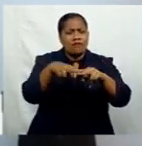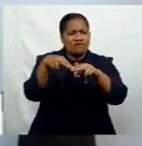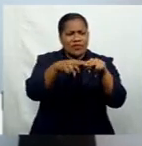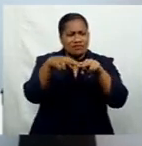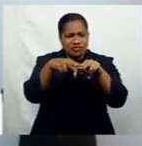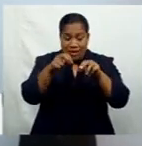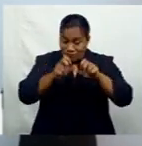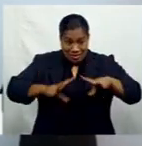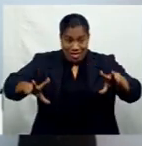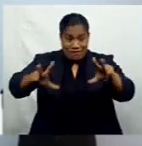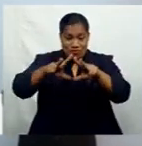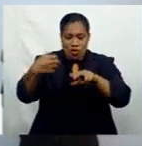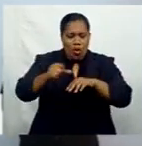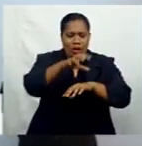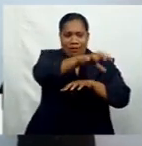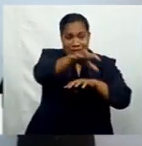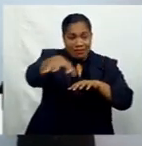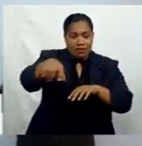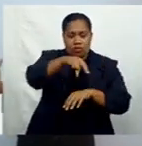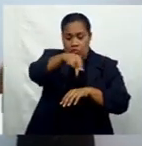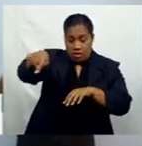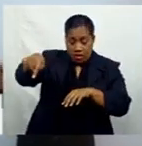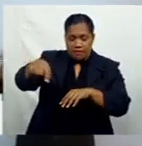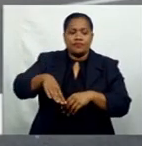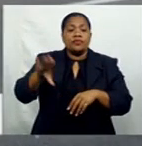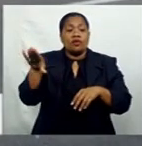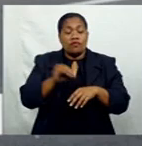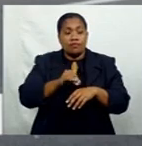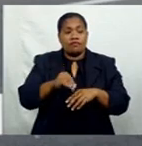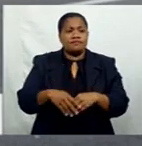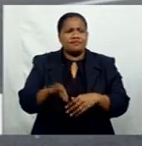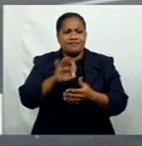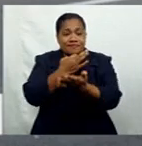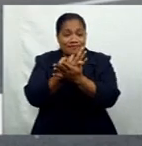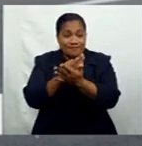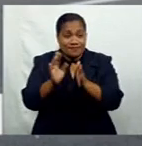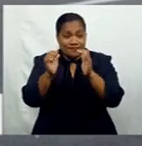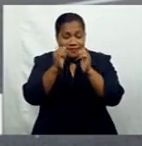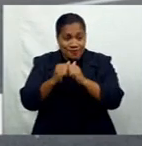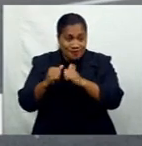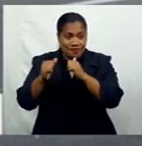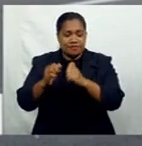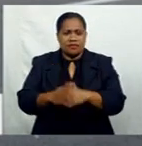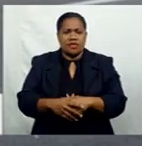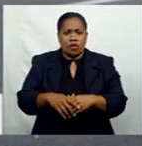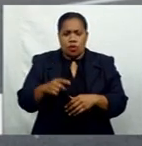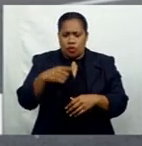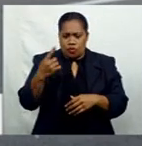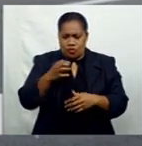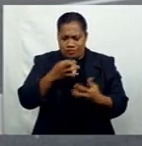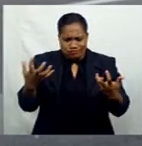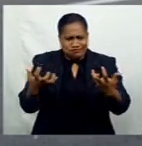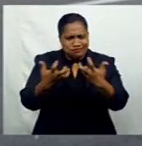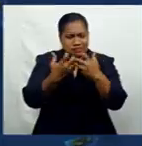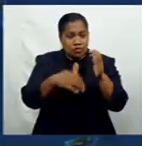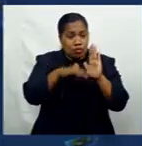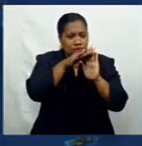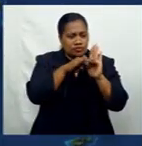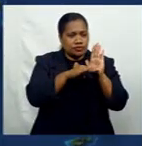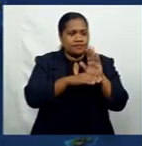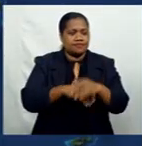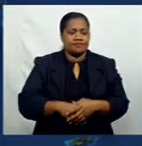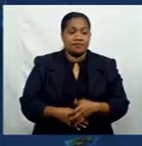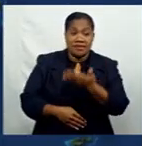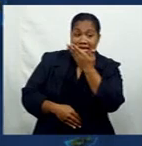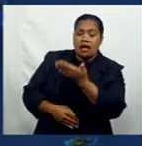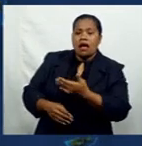Viti Levu, from the informal sector, and who obviously don't meet the criteria. I have asked for some